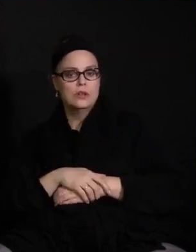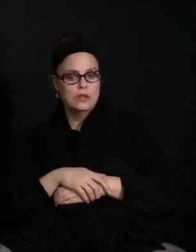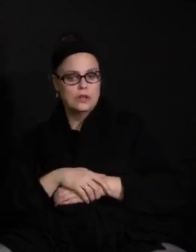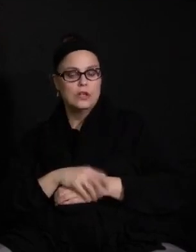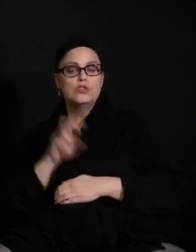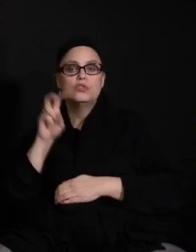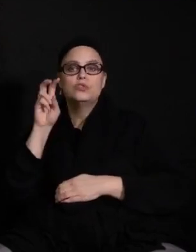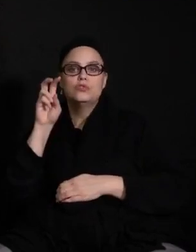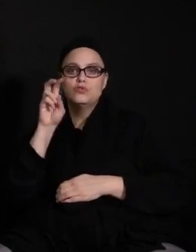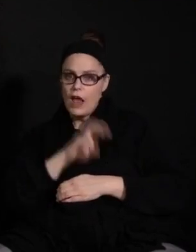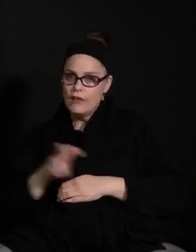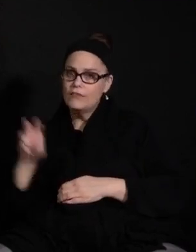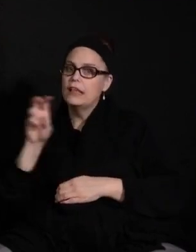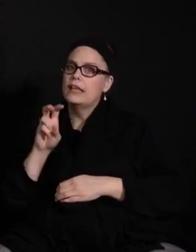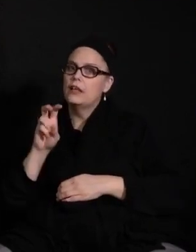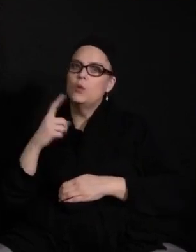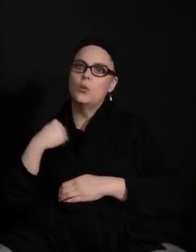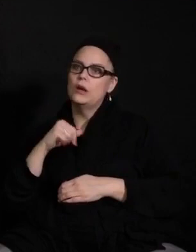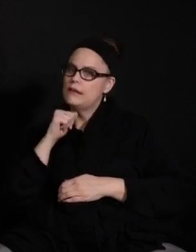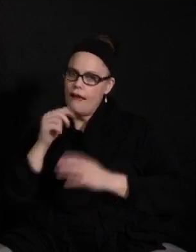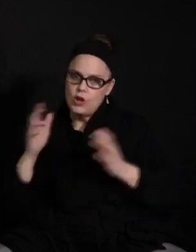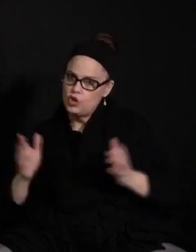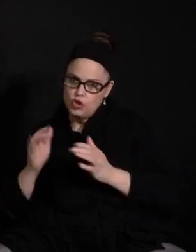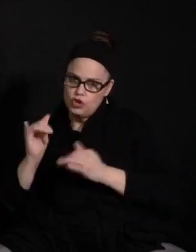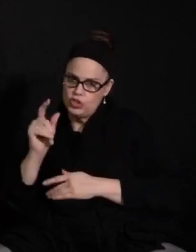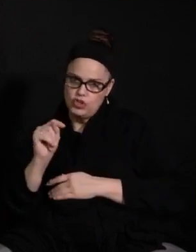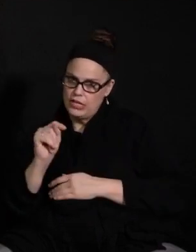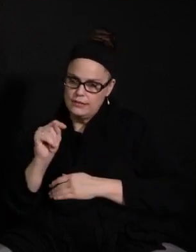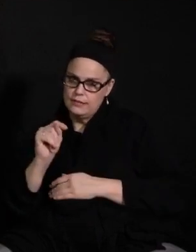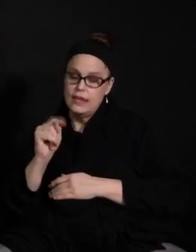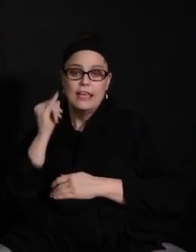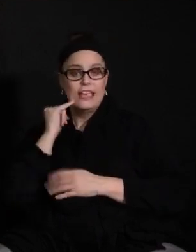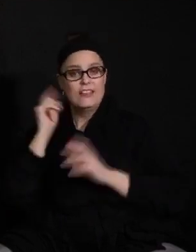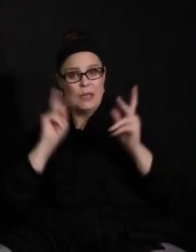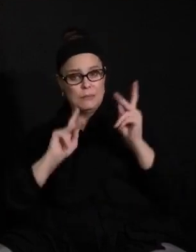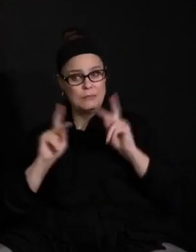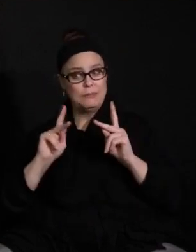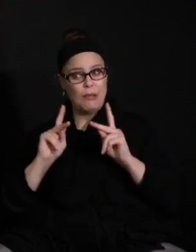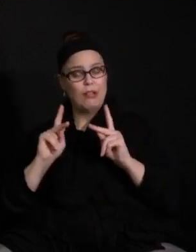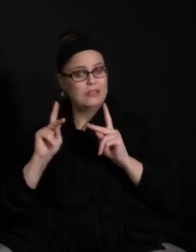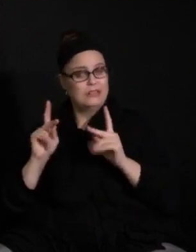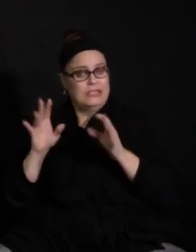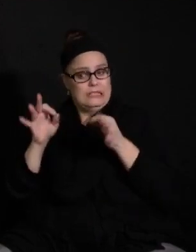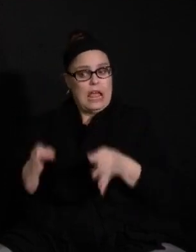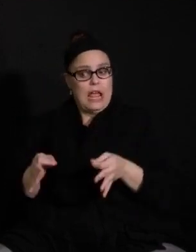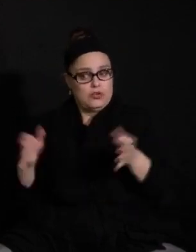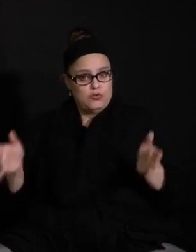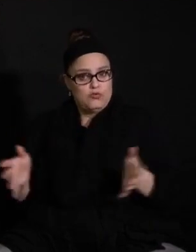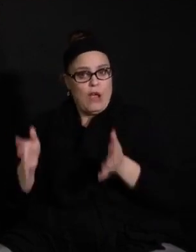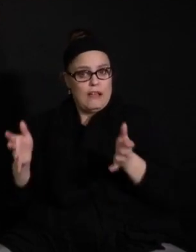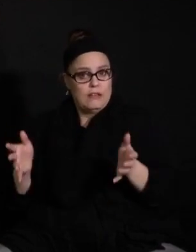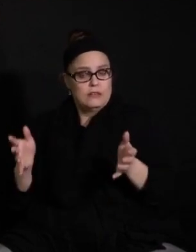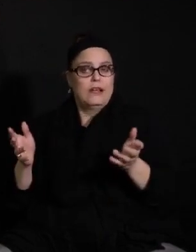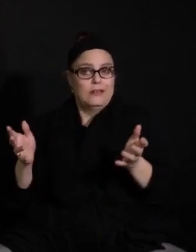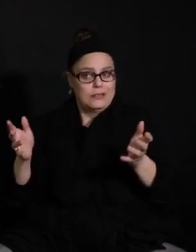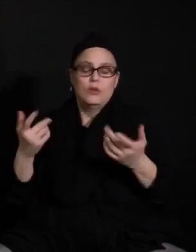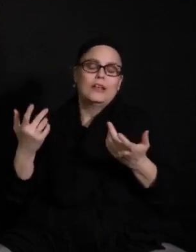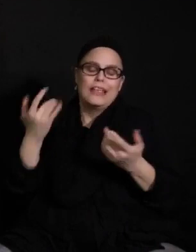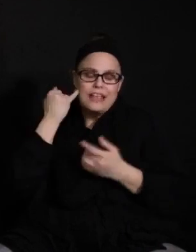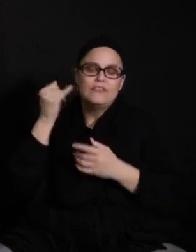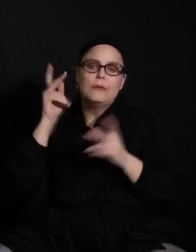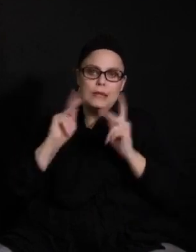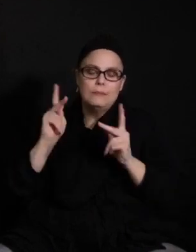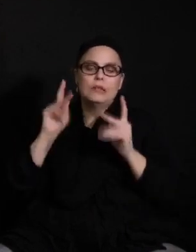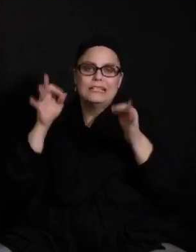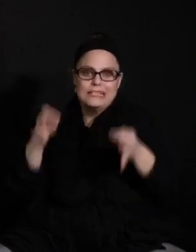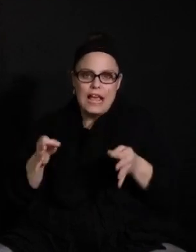travel is still discouraged. And so if people are choosing to travel, we're hoping that they are traveling with some good caution